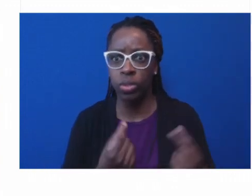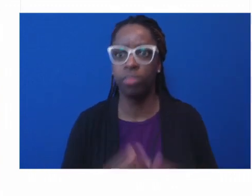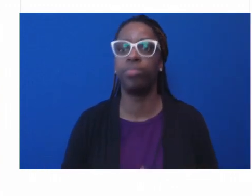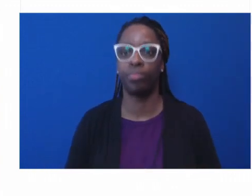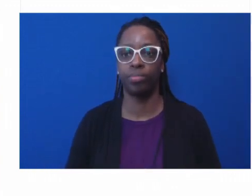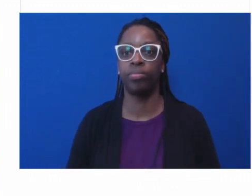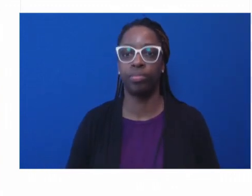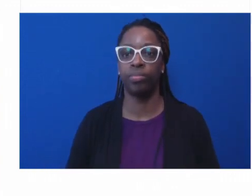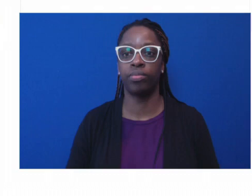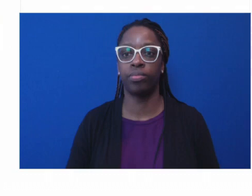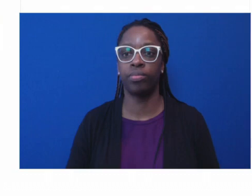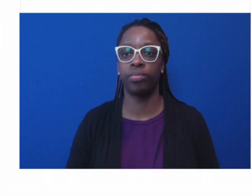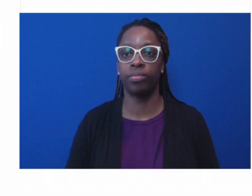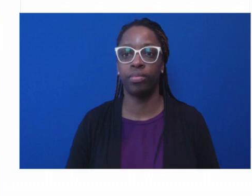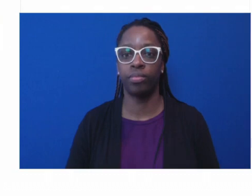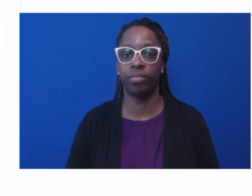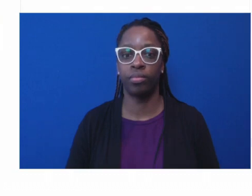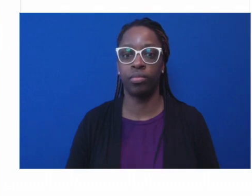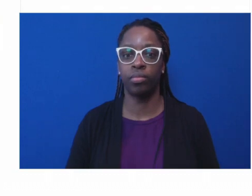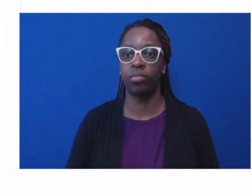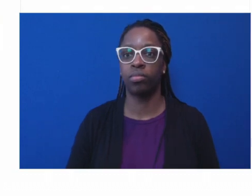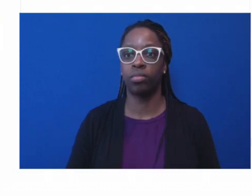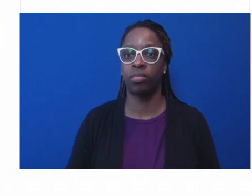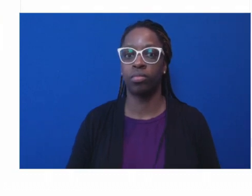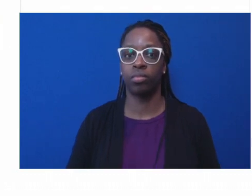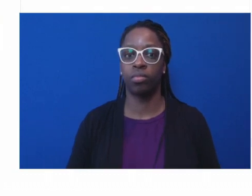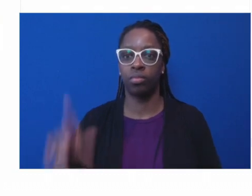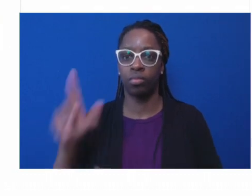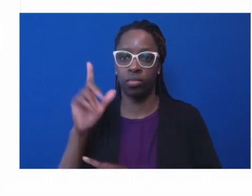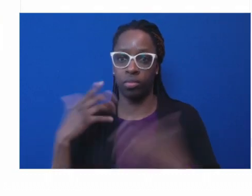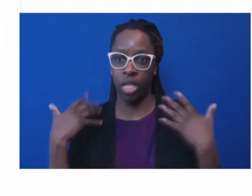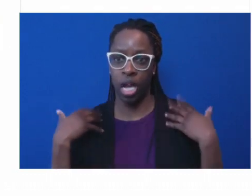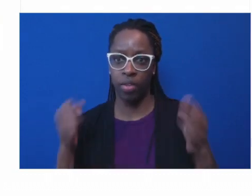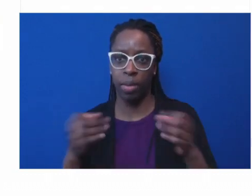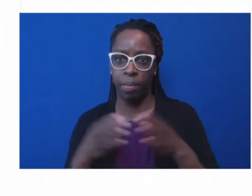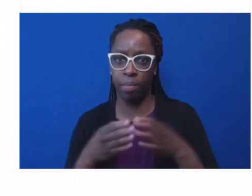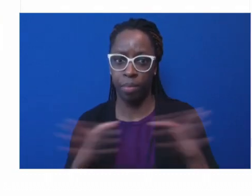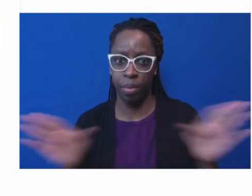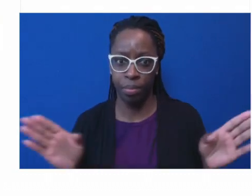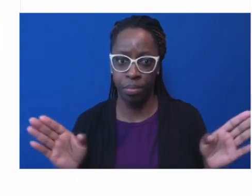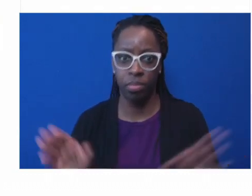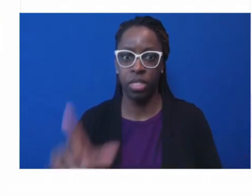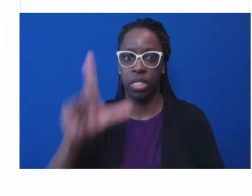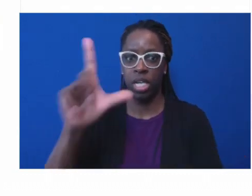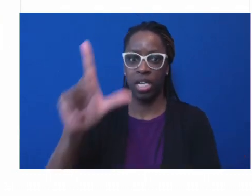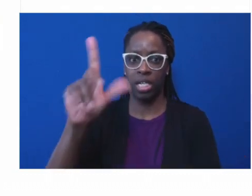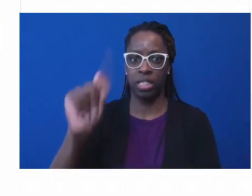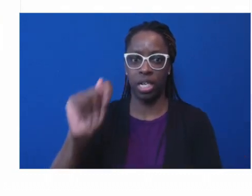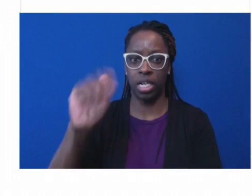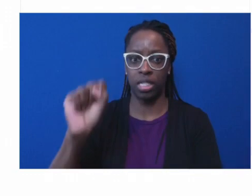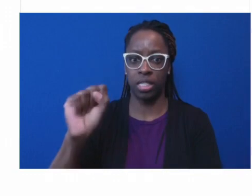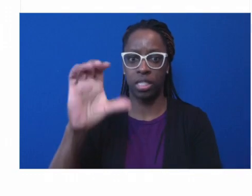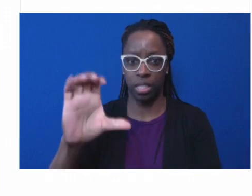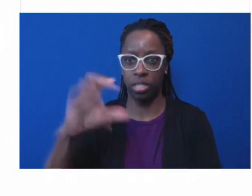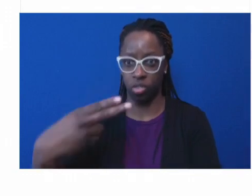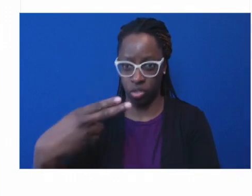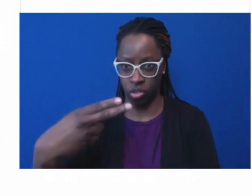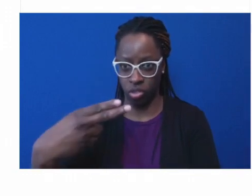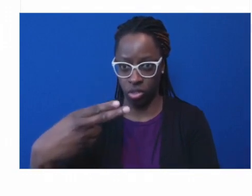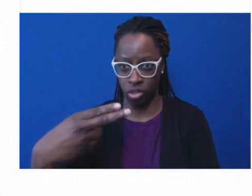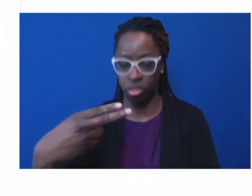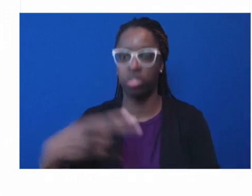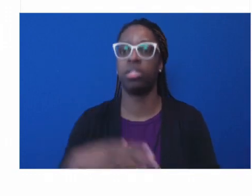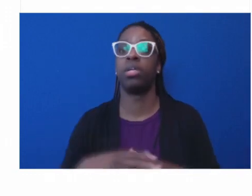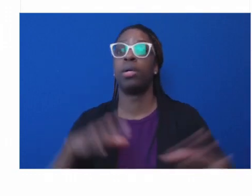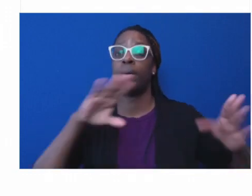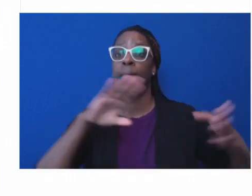but I need to say this. A county executive and an executive director of a community-based organization have to know the same things.